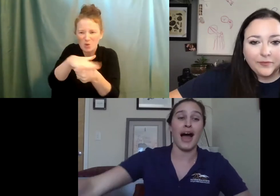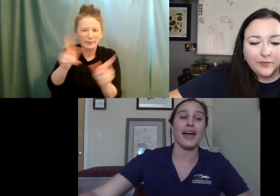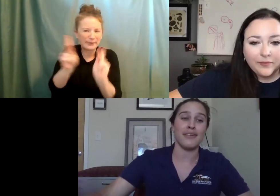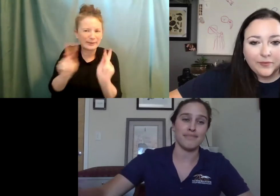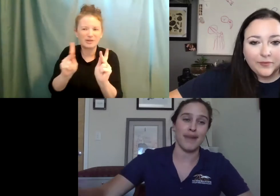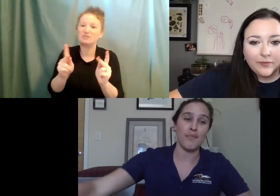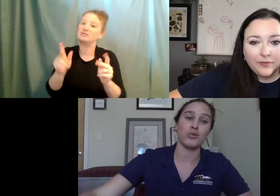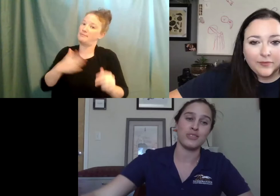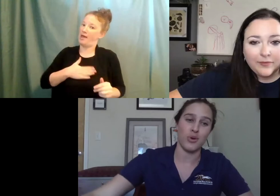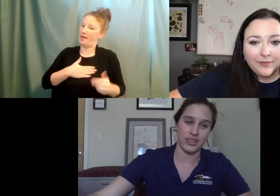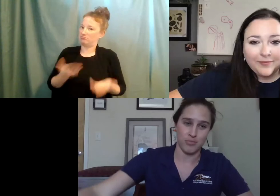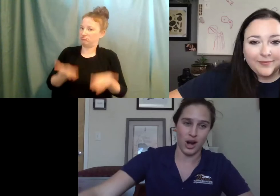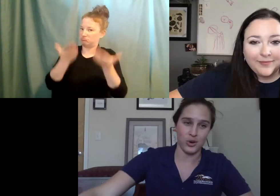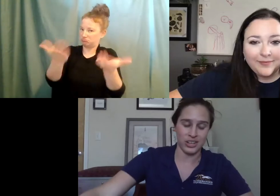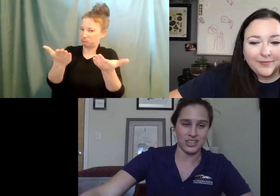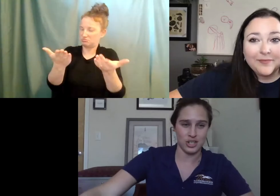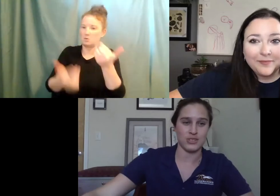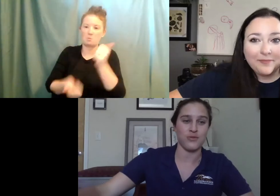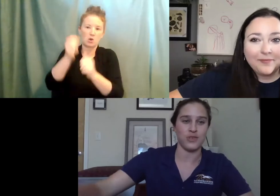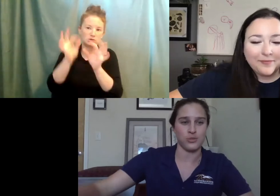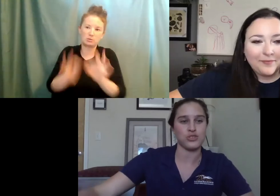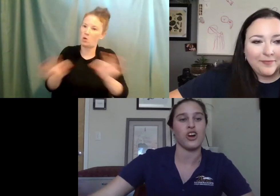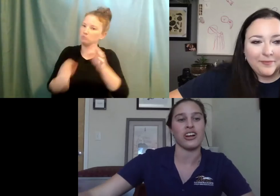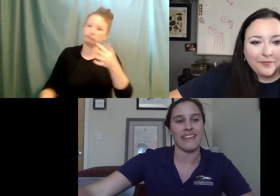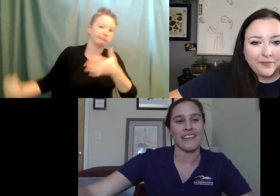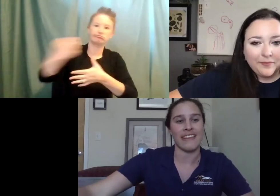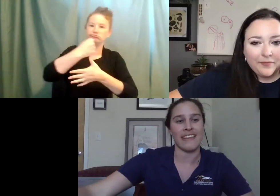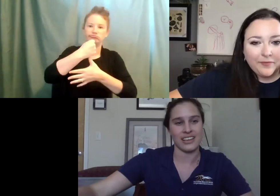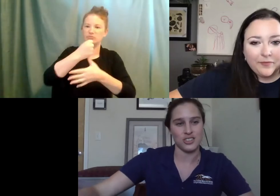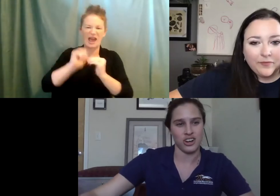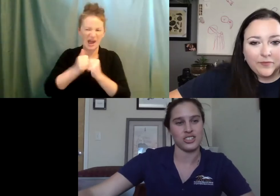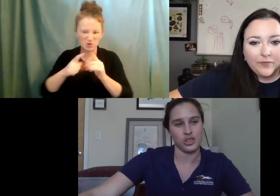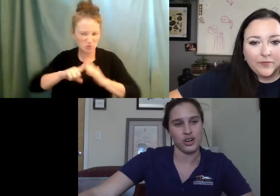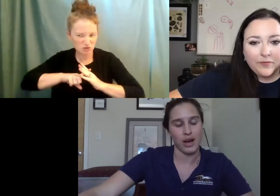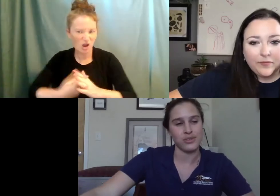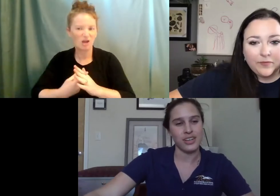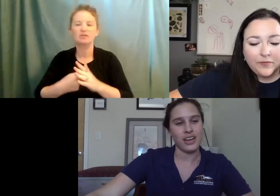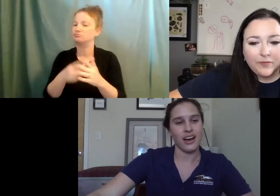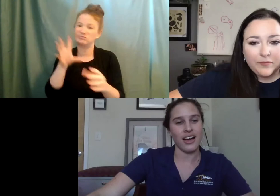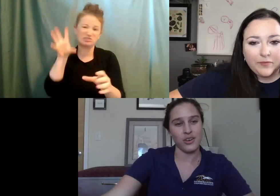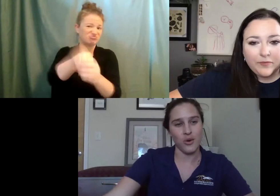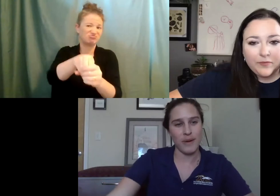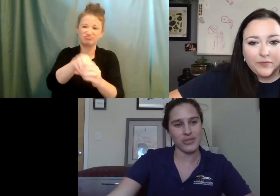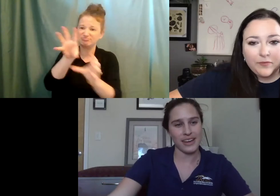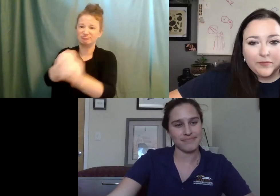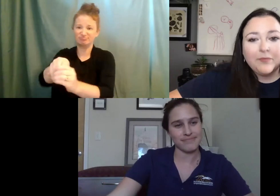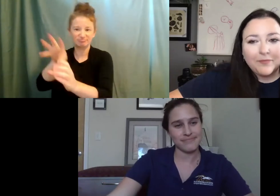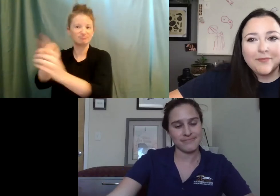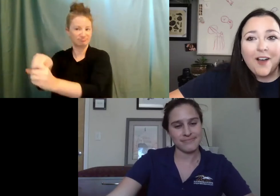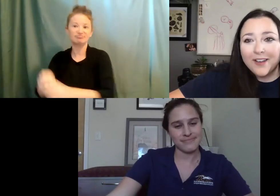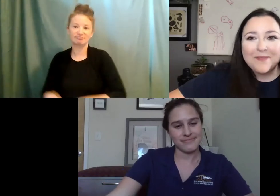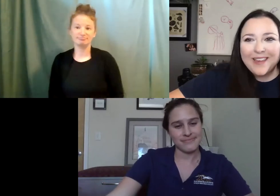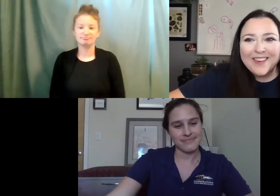that would be my, my most important priority in terms of, you know, starting that training and starting to learn about, uh, how to go about that.